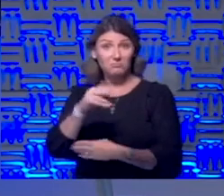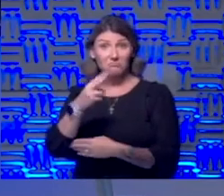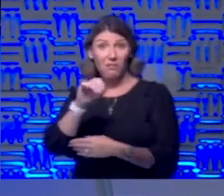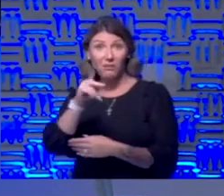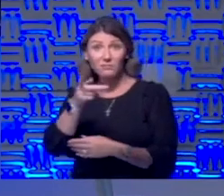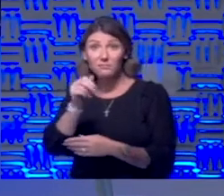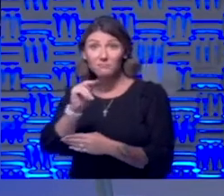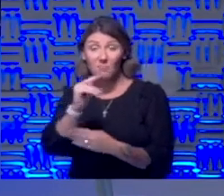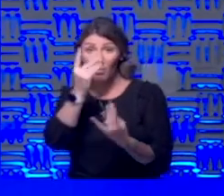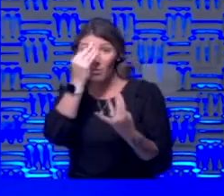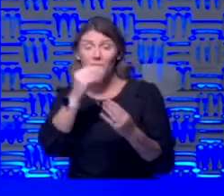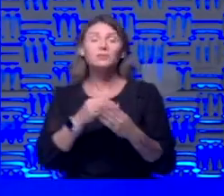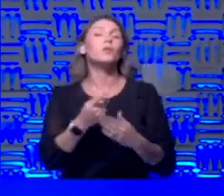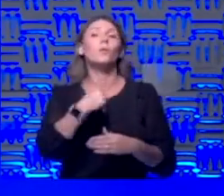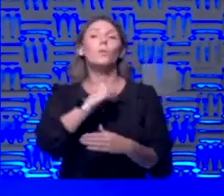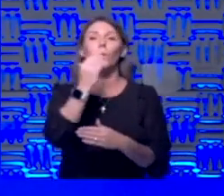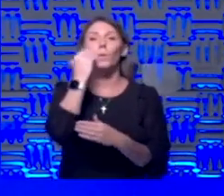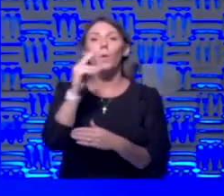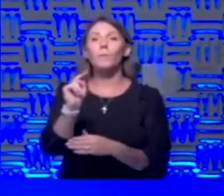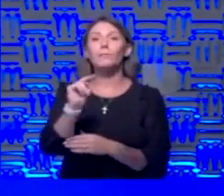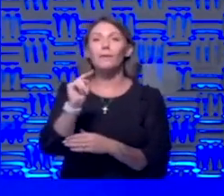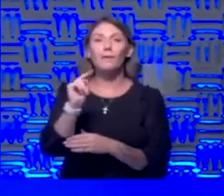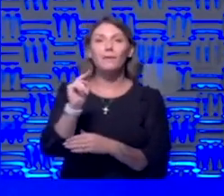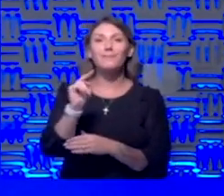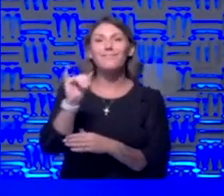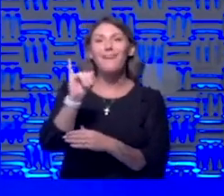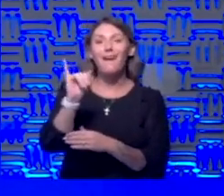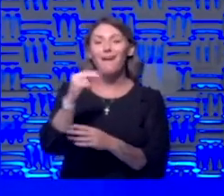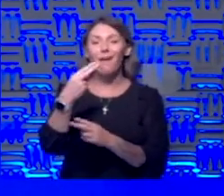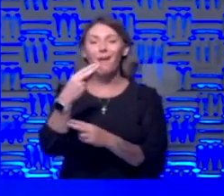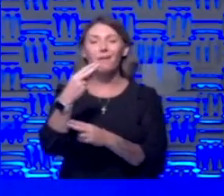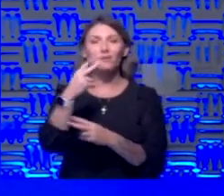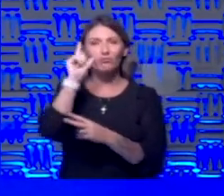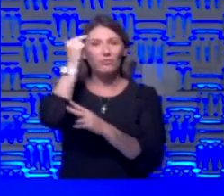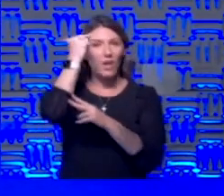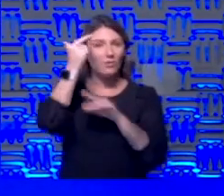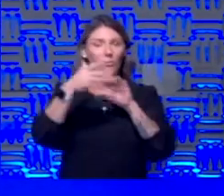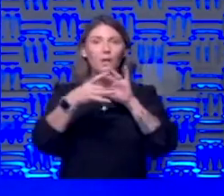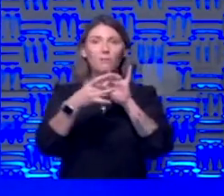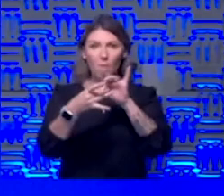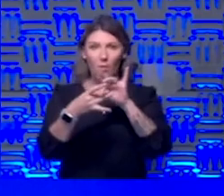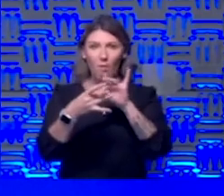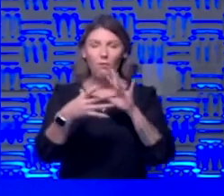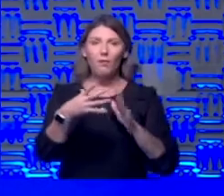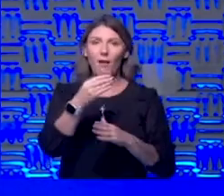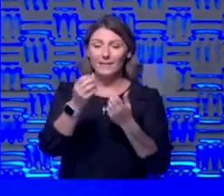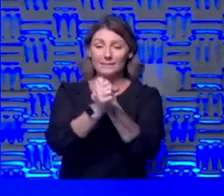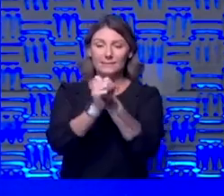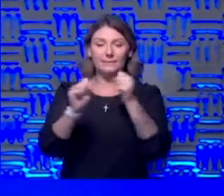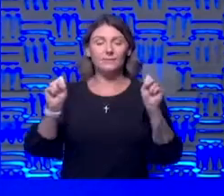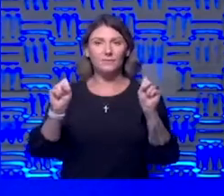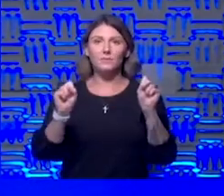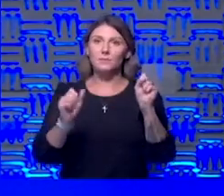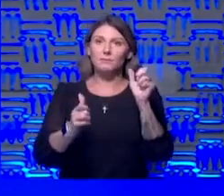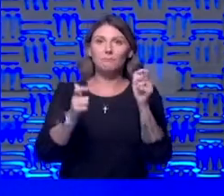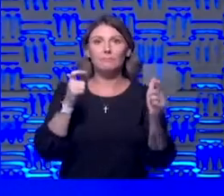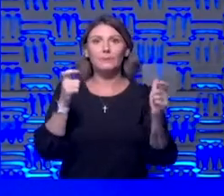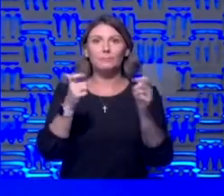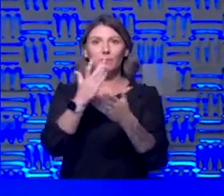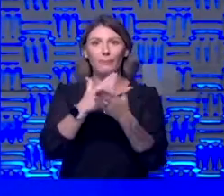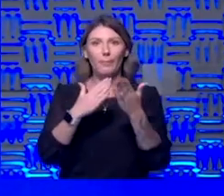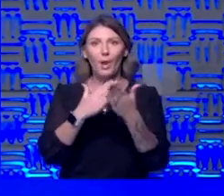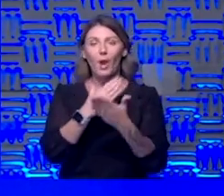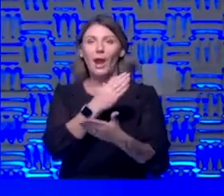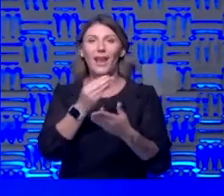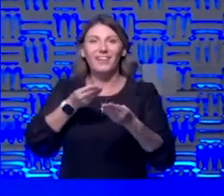you know we know that the NIH and the government is partnering with these companies and certainly safety is the biggest factor as well